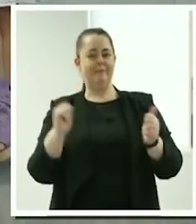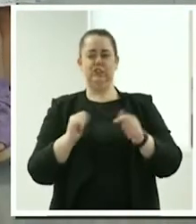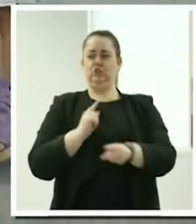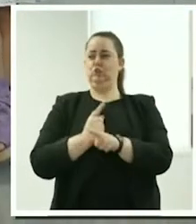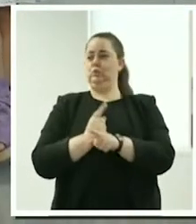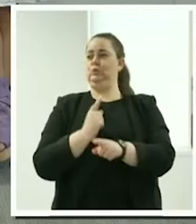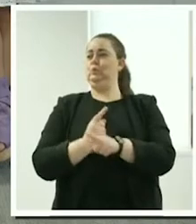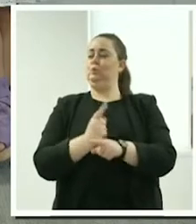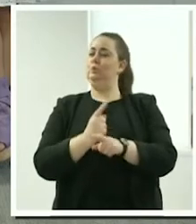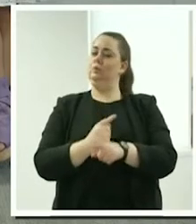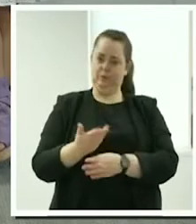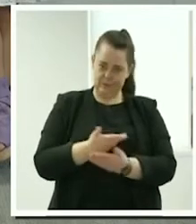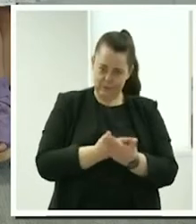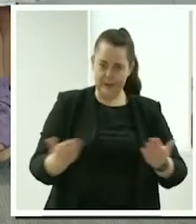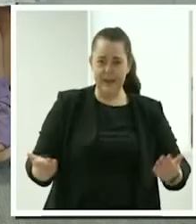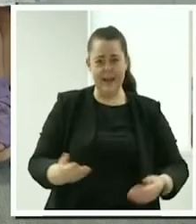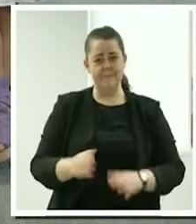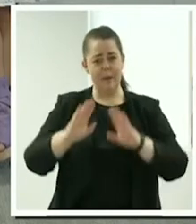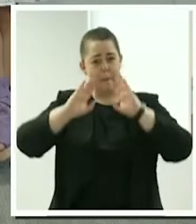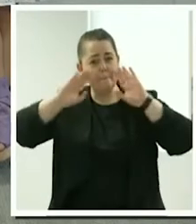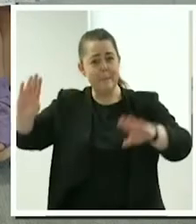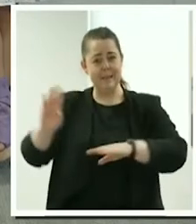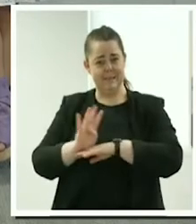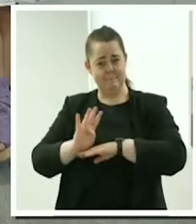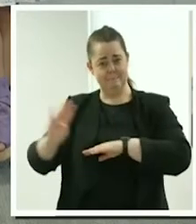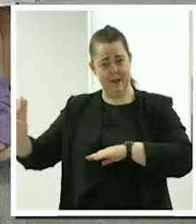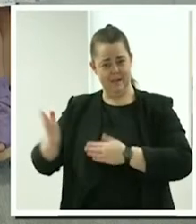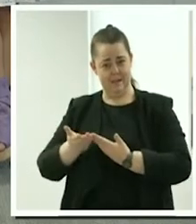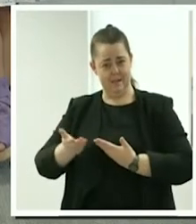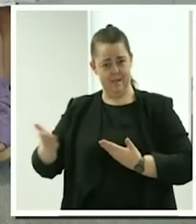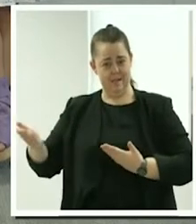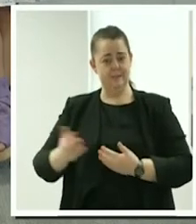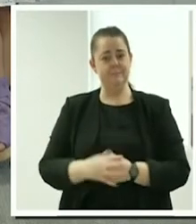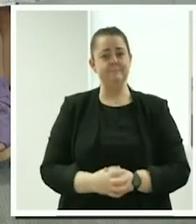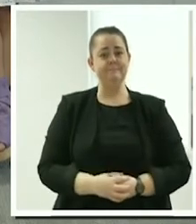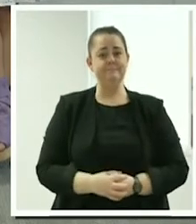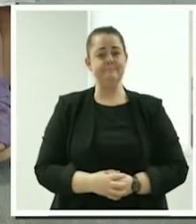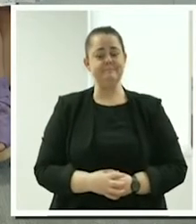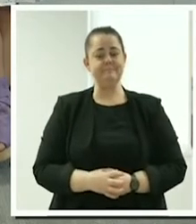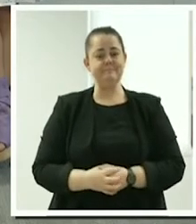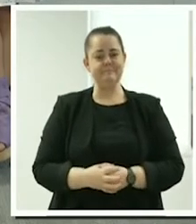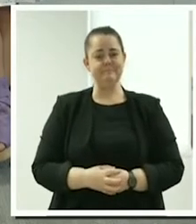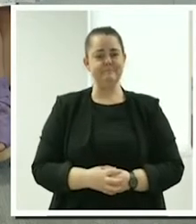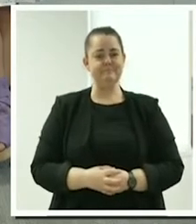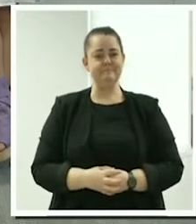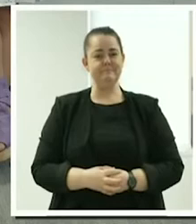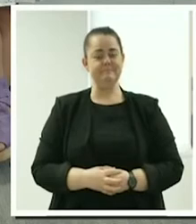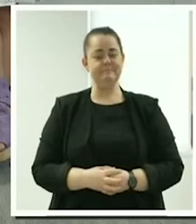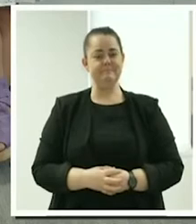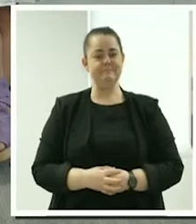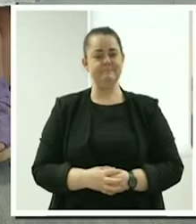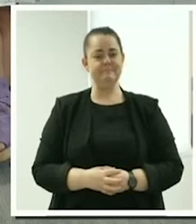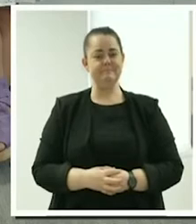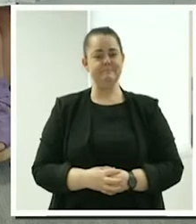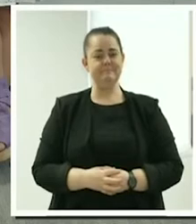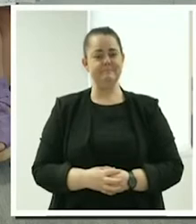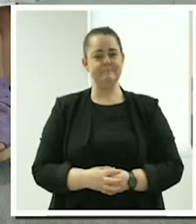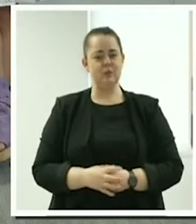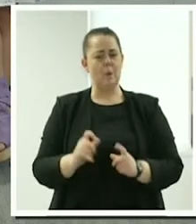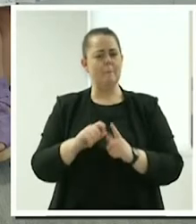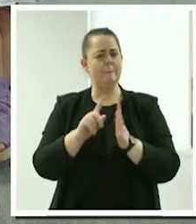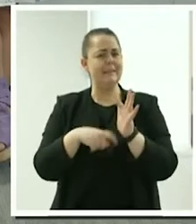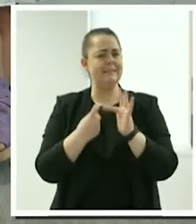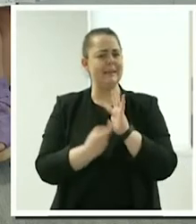We'll be listening to them. But as well as them being really impressive, you heard from Peter